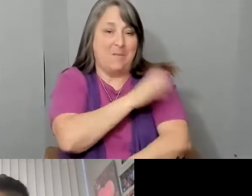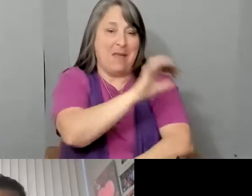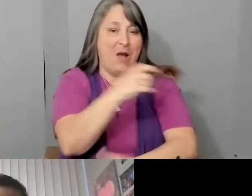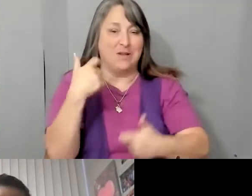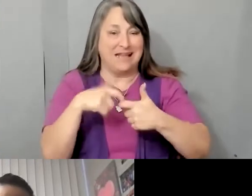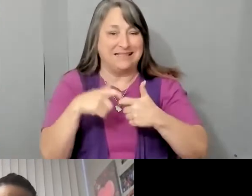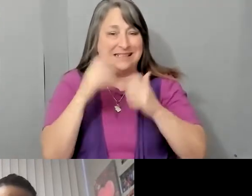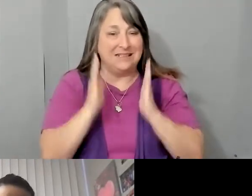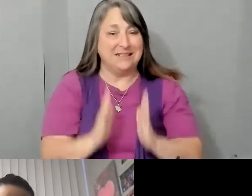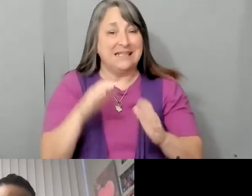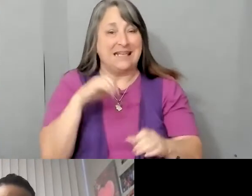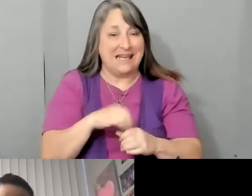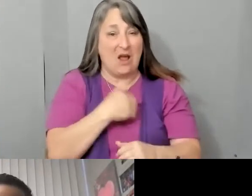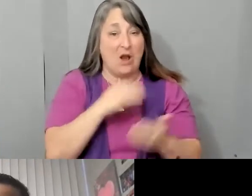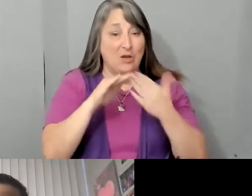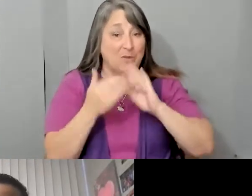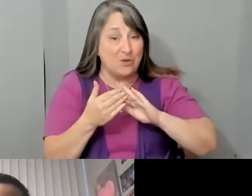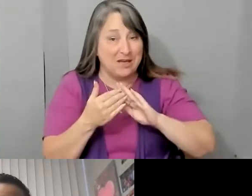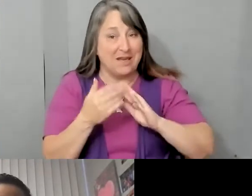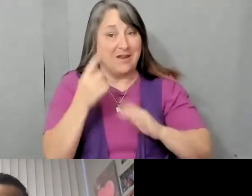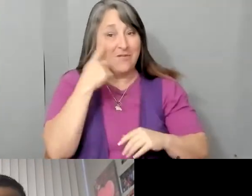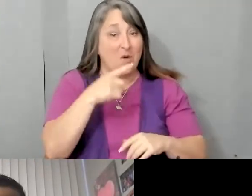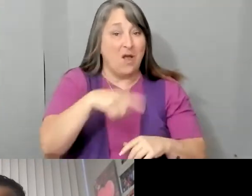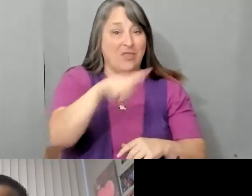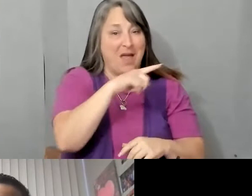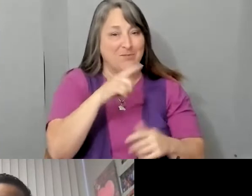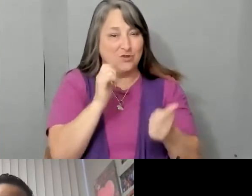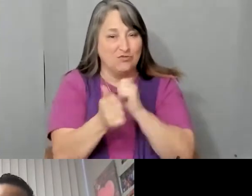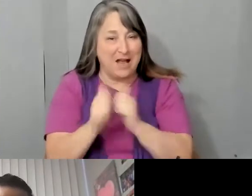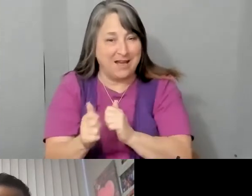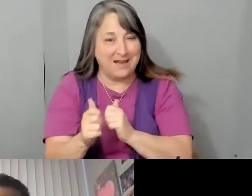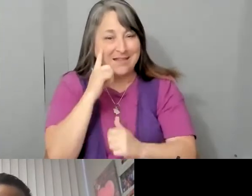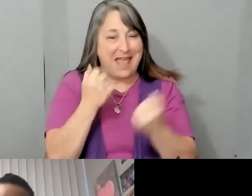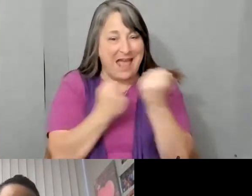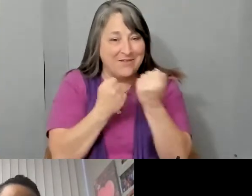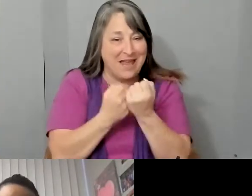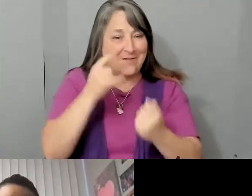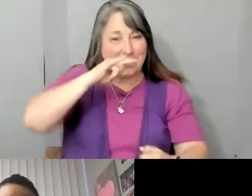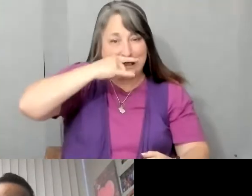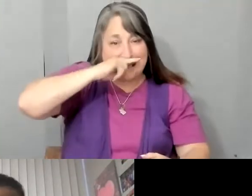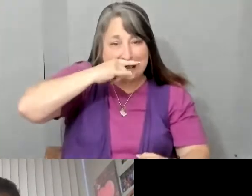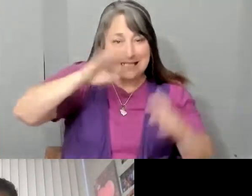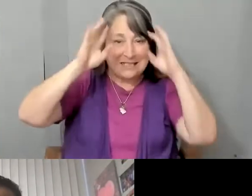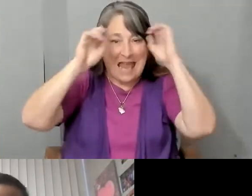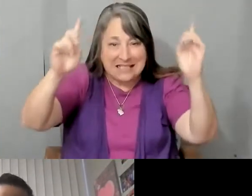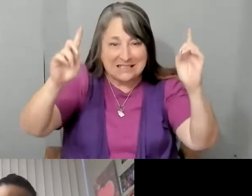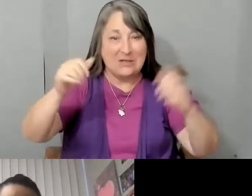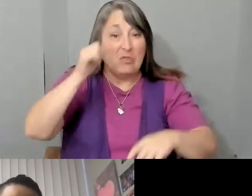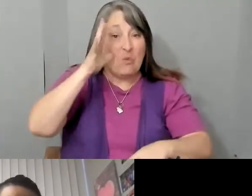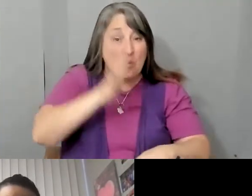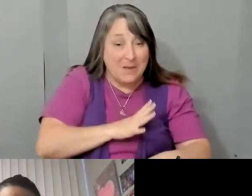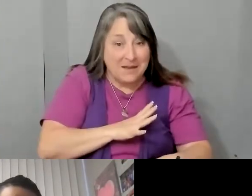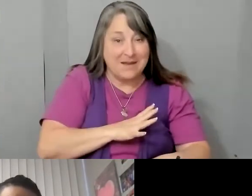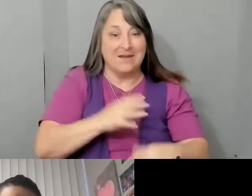For them to run, because they always advocate for their kids' education, for them to have bilingual